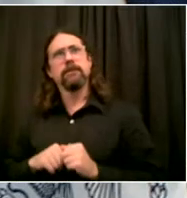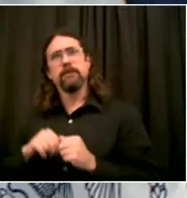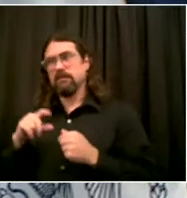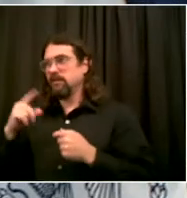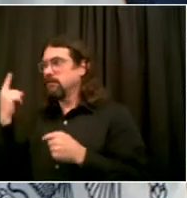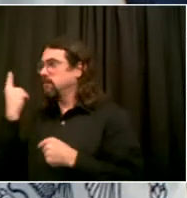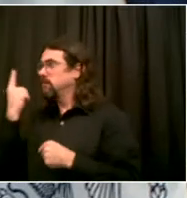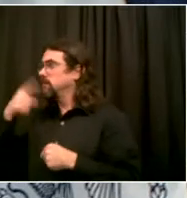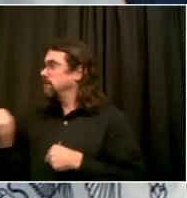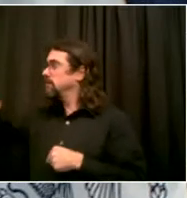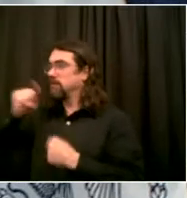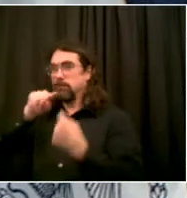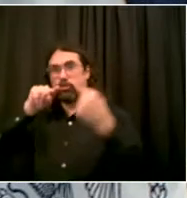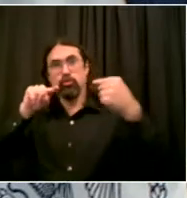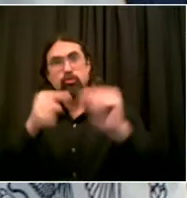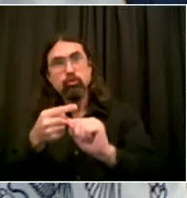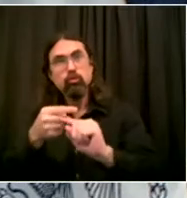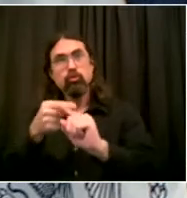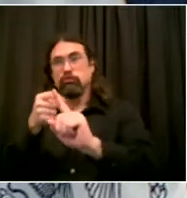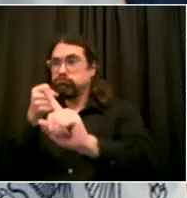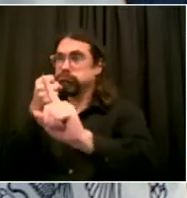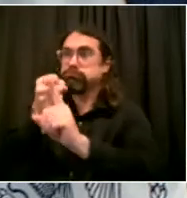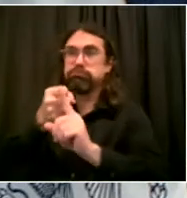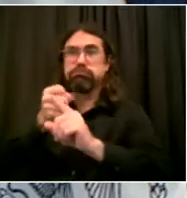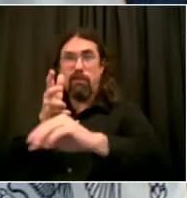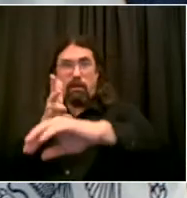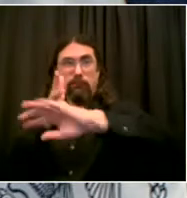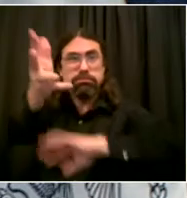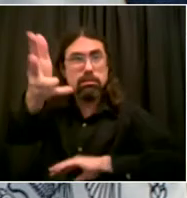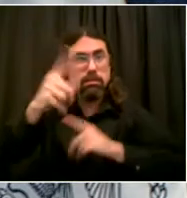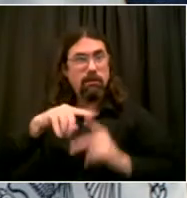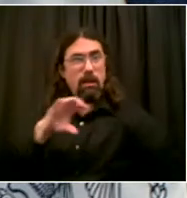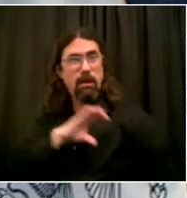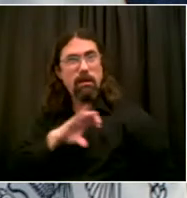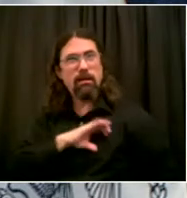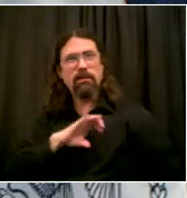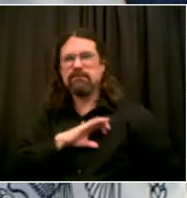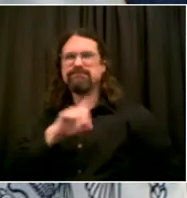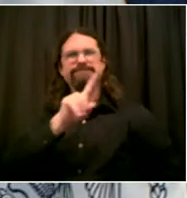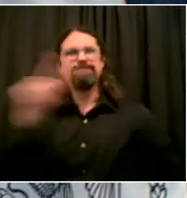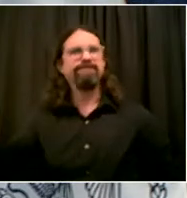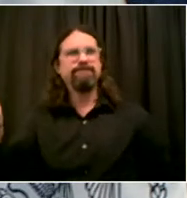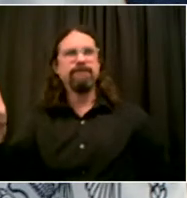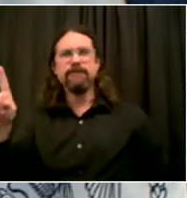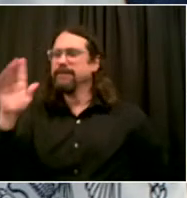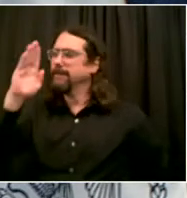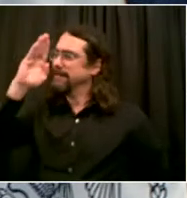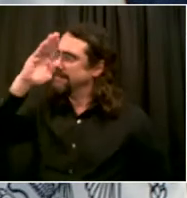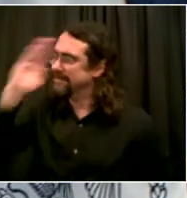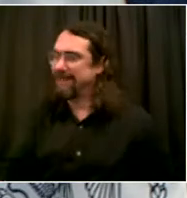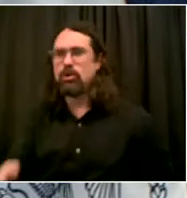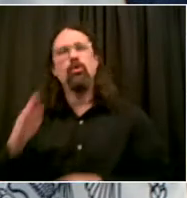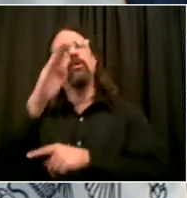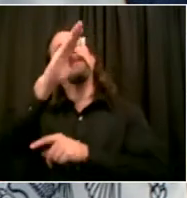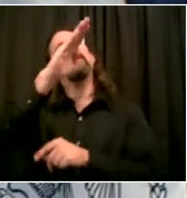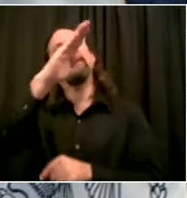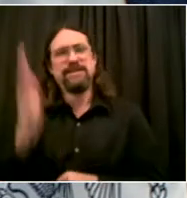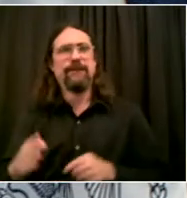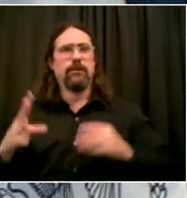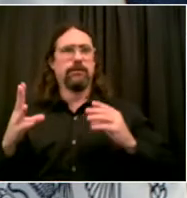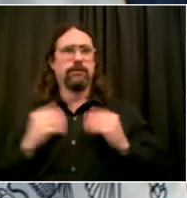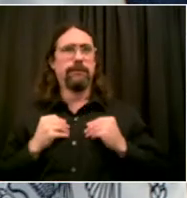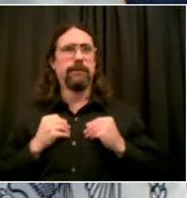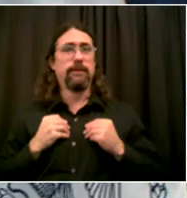The second question has to do with open storefronts. And I apologize if I missed something from Margaret before.